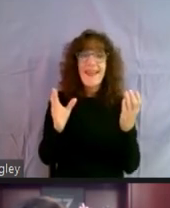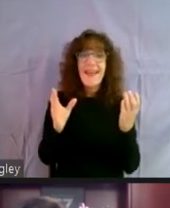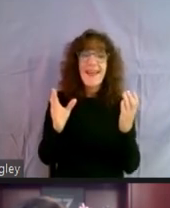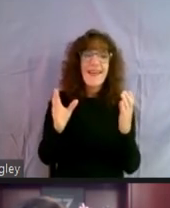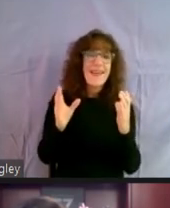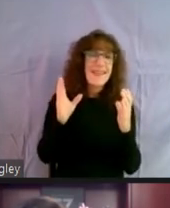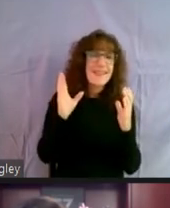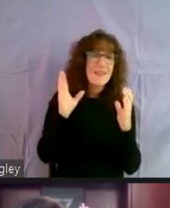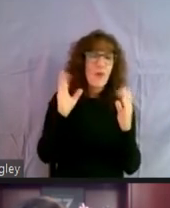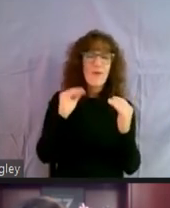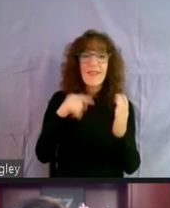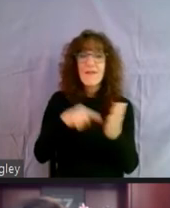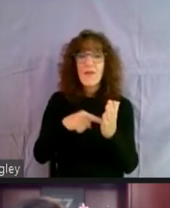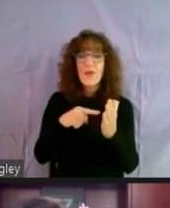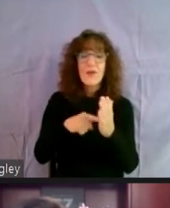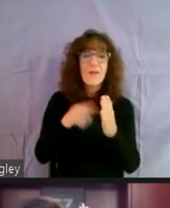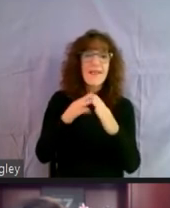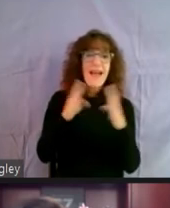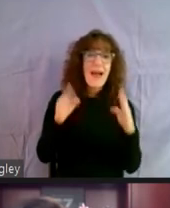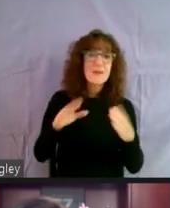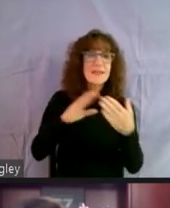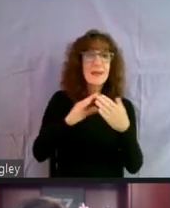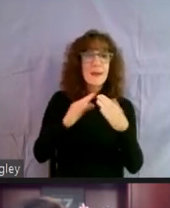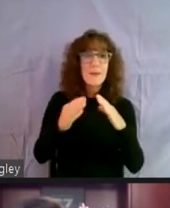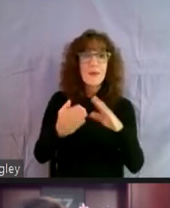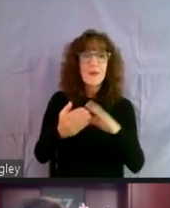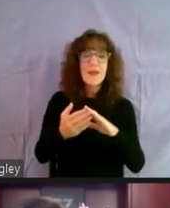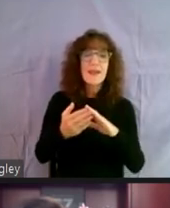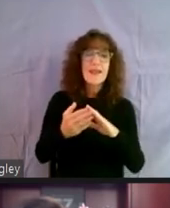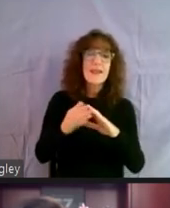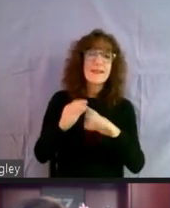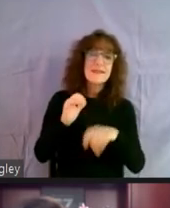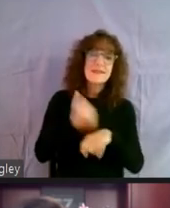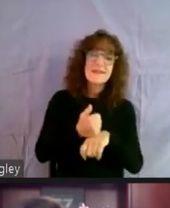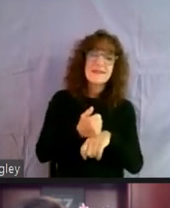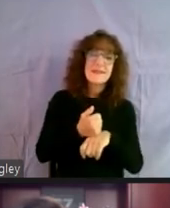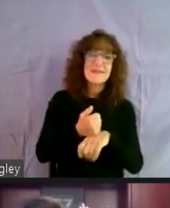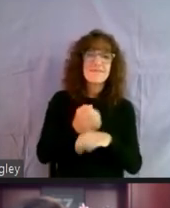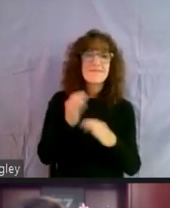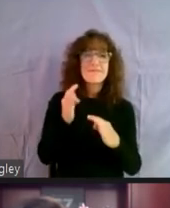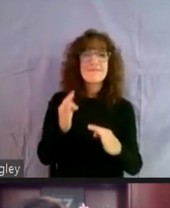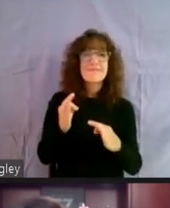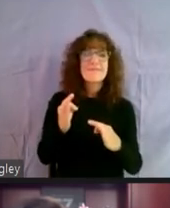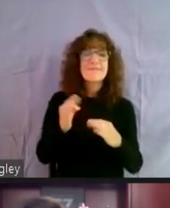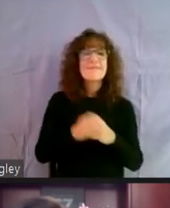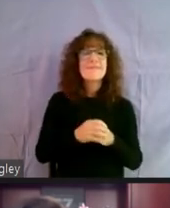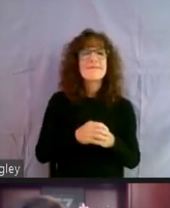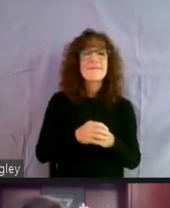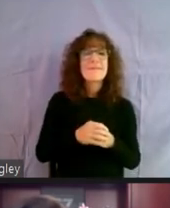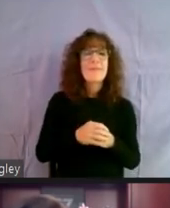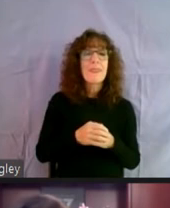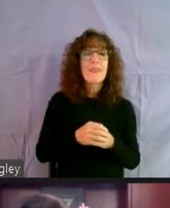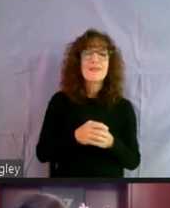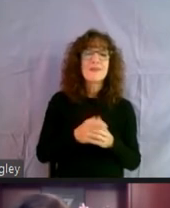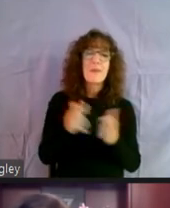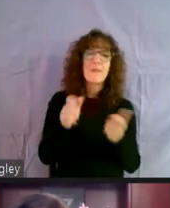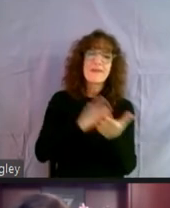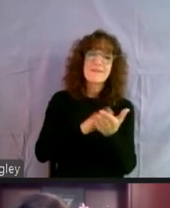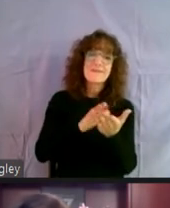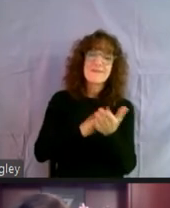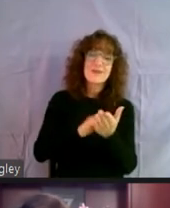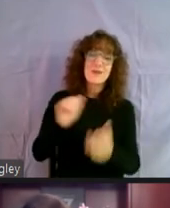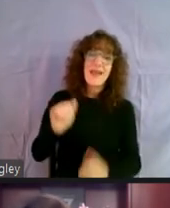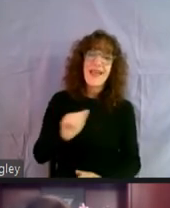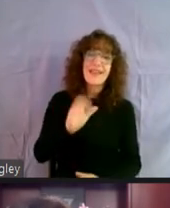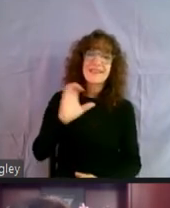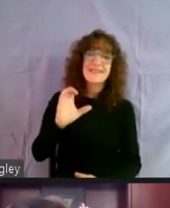affordable housing communities and other rental communities, you know, intact. And so, you know, to that extent, big kudos to ACDS, Kathy